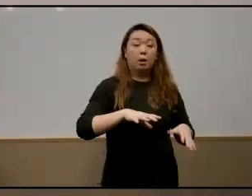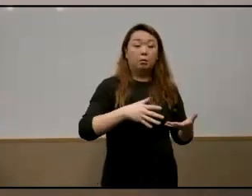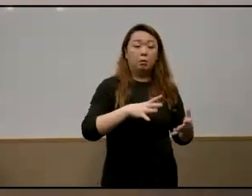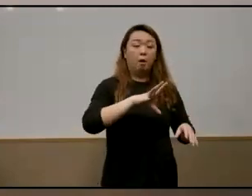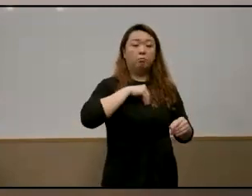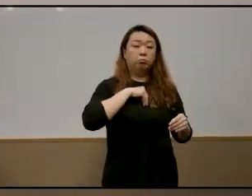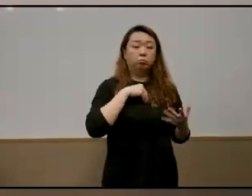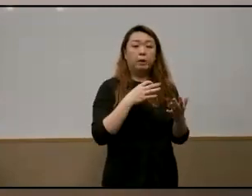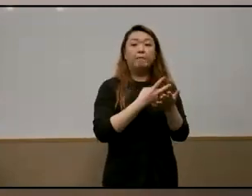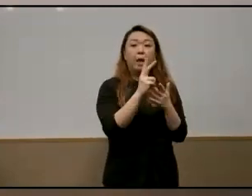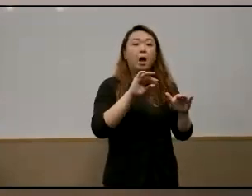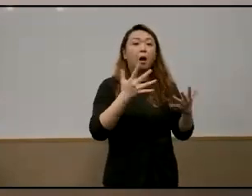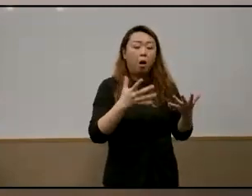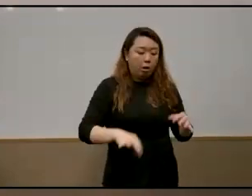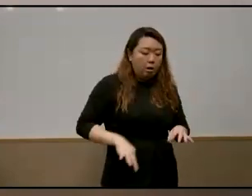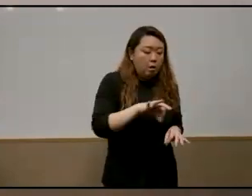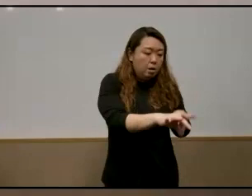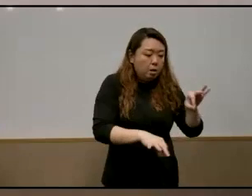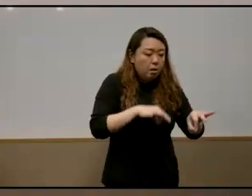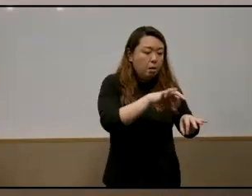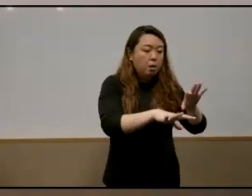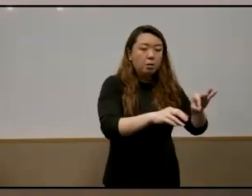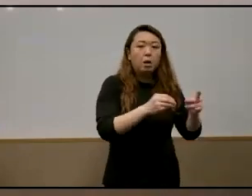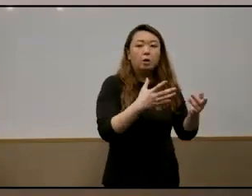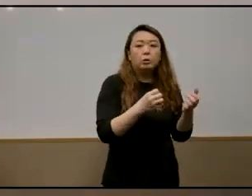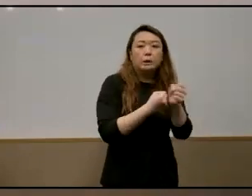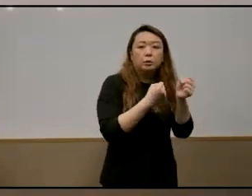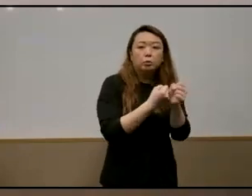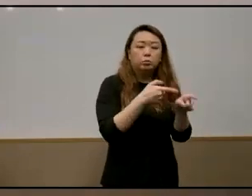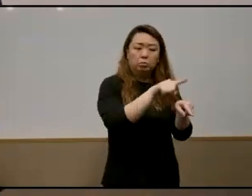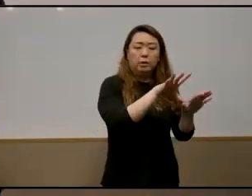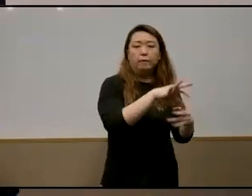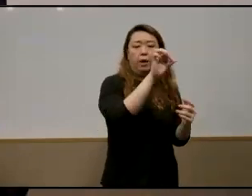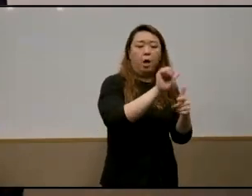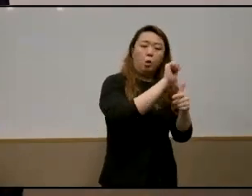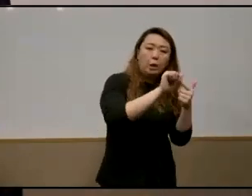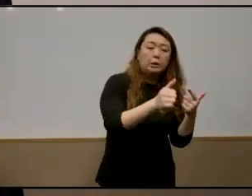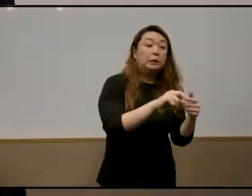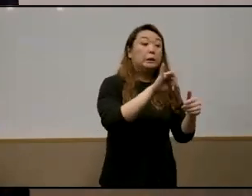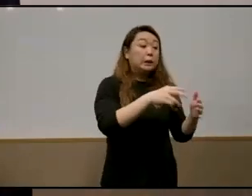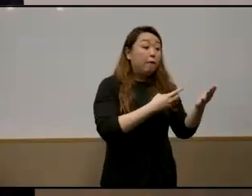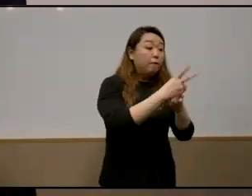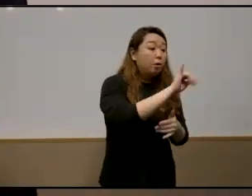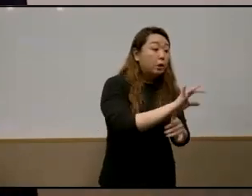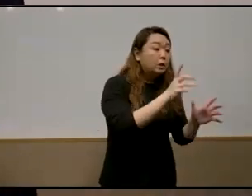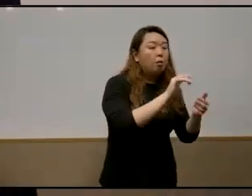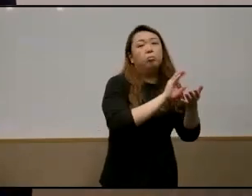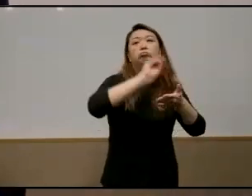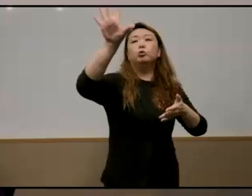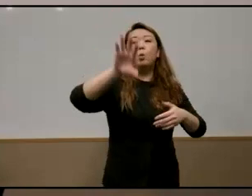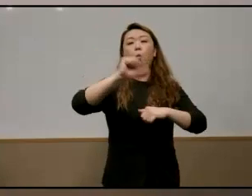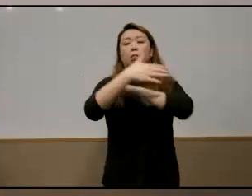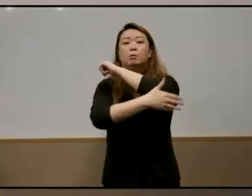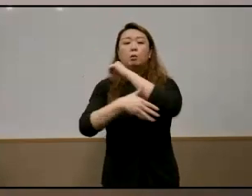costs of money and time of an aborted jc education they can find alternatives they can send their children overseas but this isn't a privilege